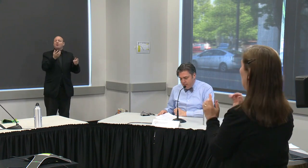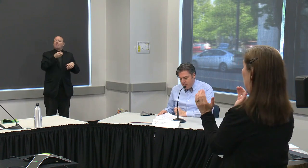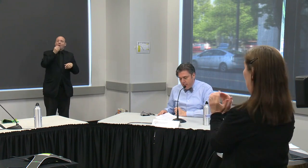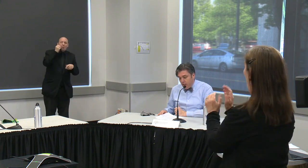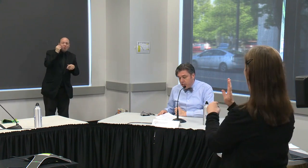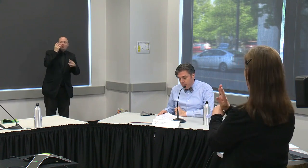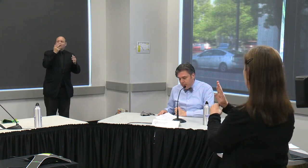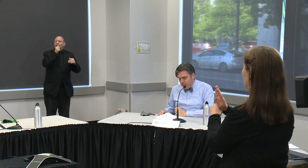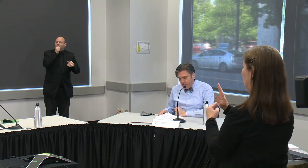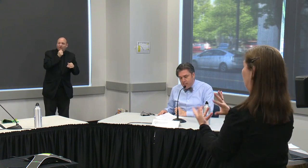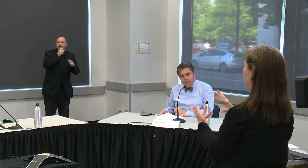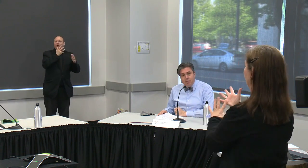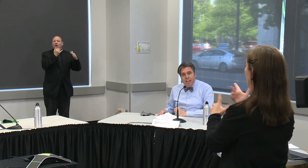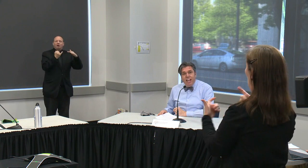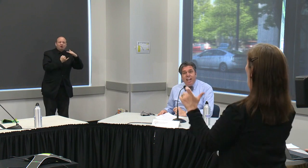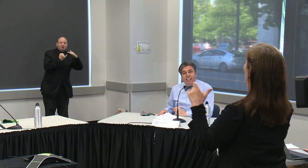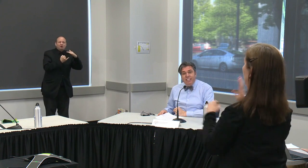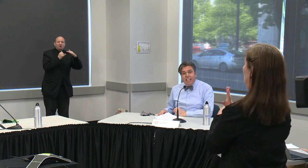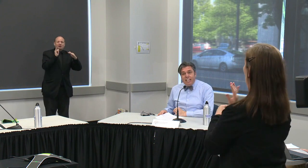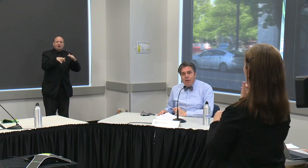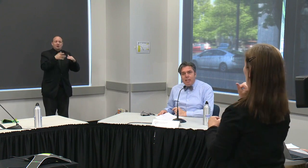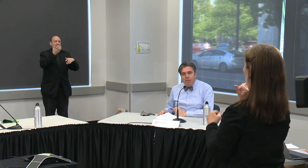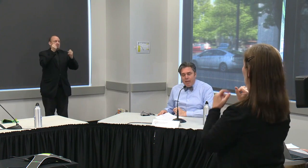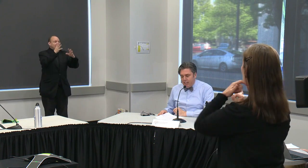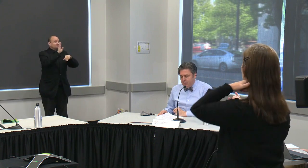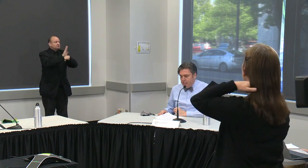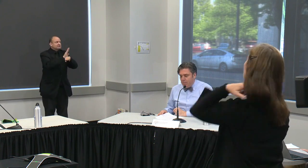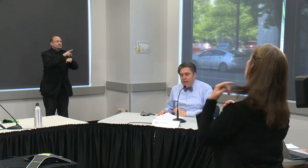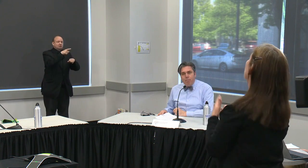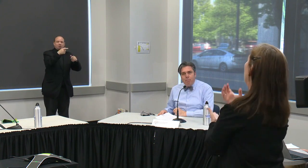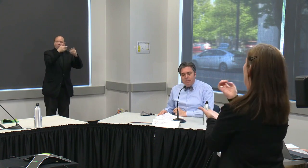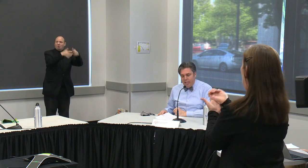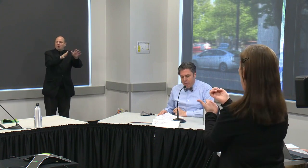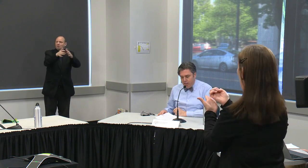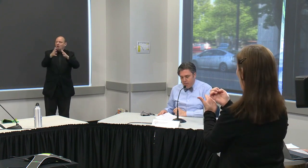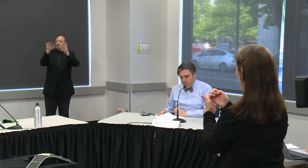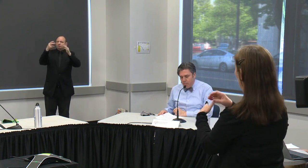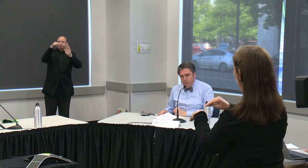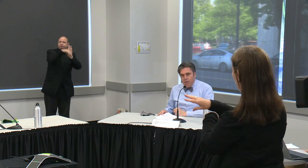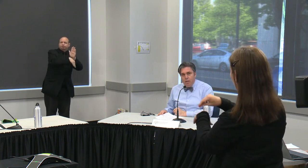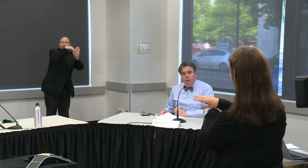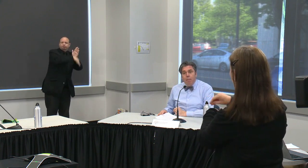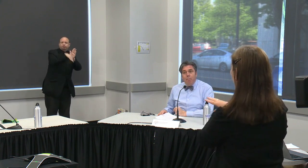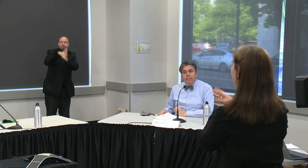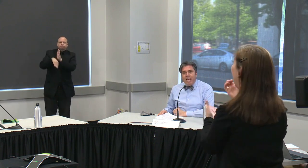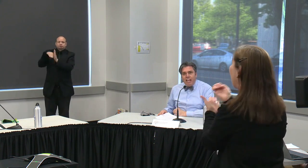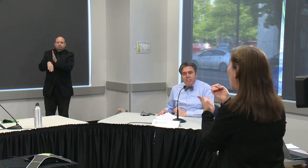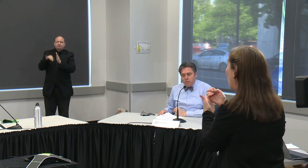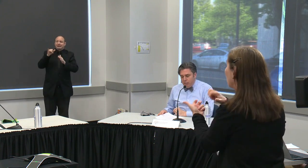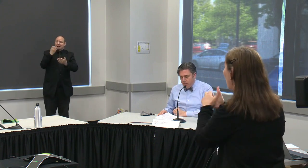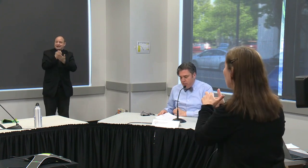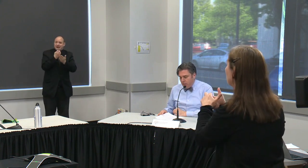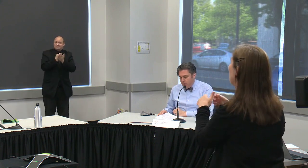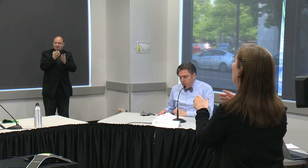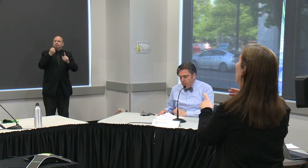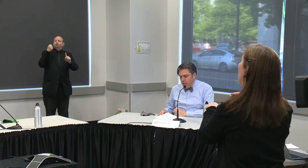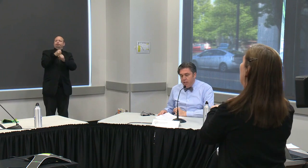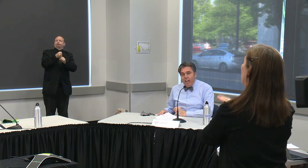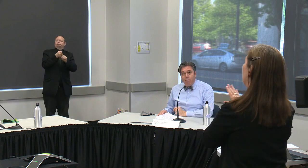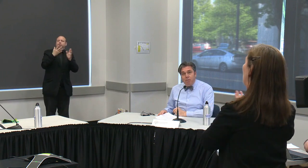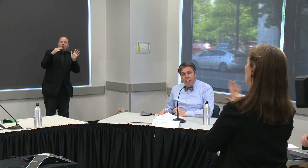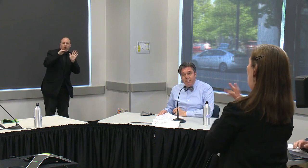businesses and large businesses and these economic impacts impact people's health but the actions we took